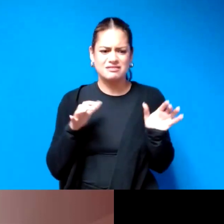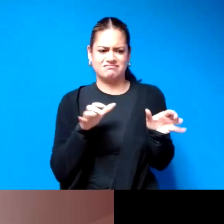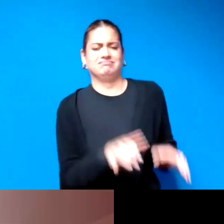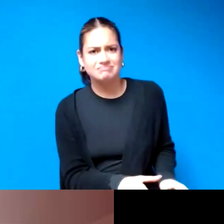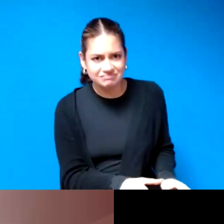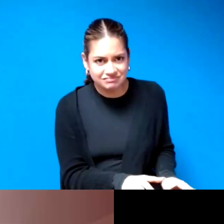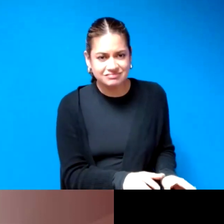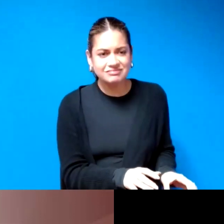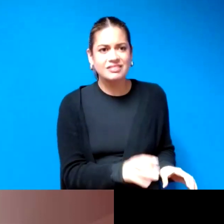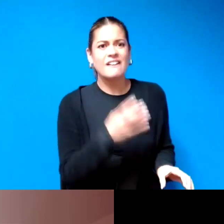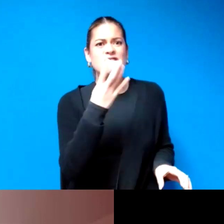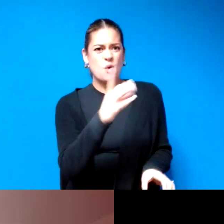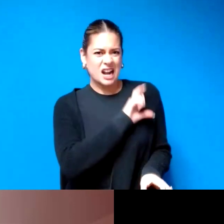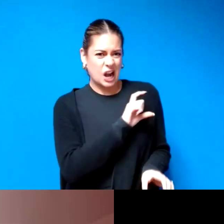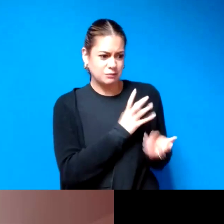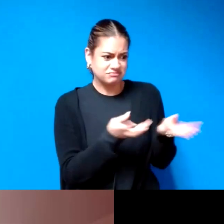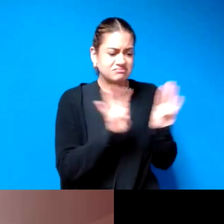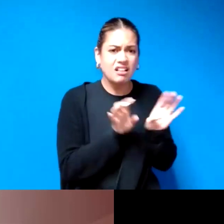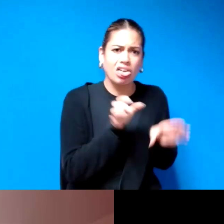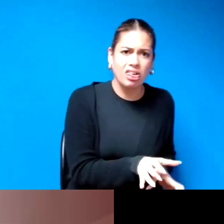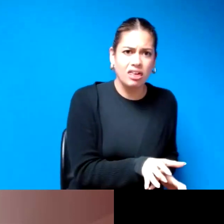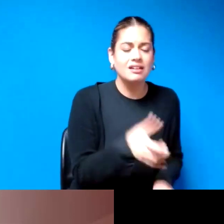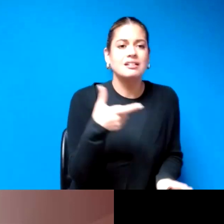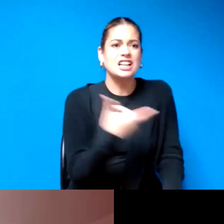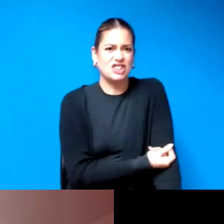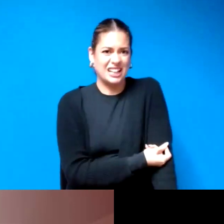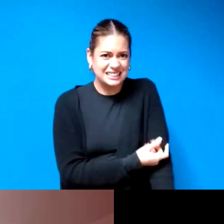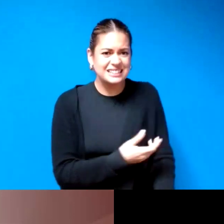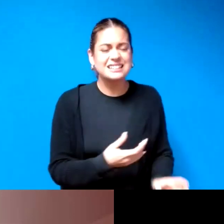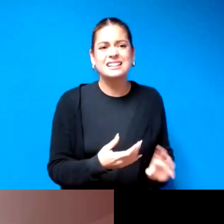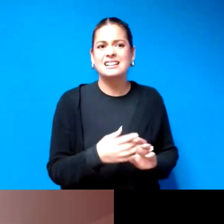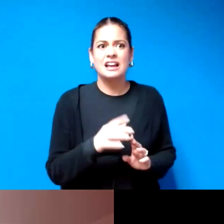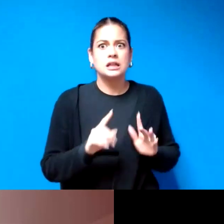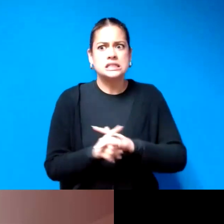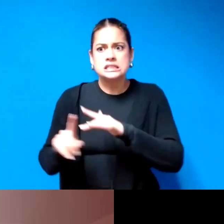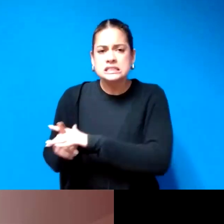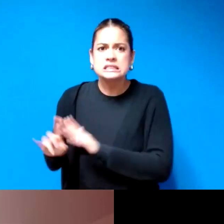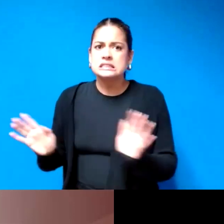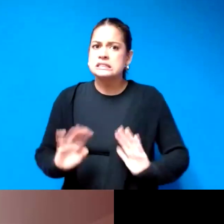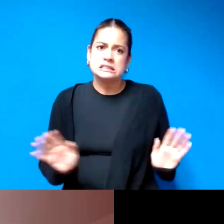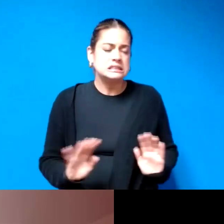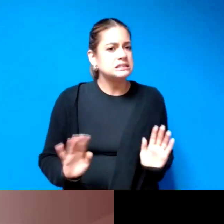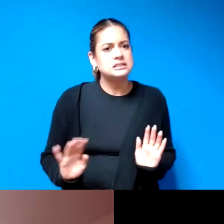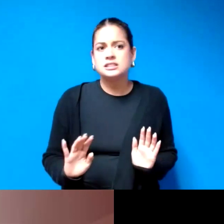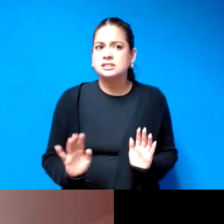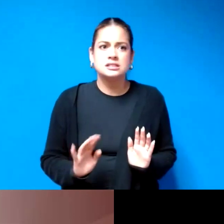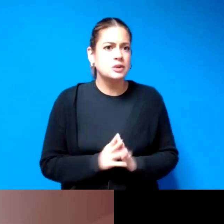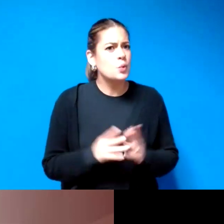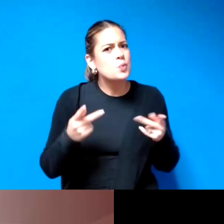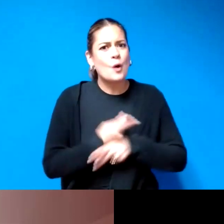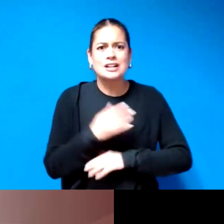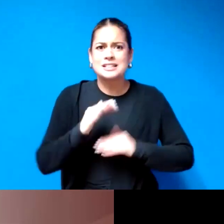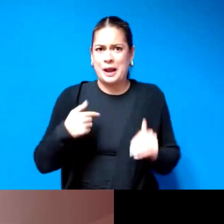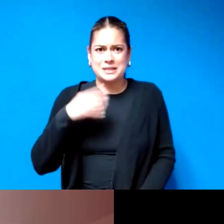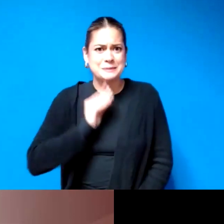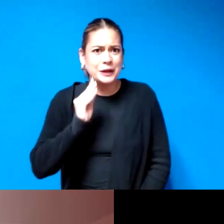by four police officers injected against my will and the symptoms they gave me from that injection were a lot worse than what i was